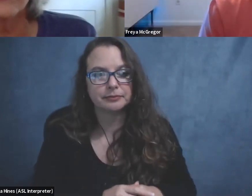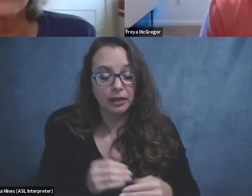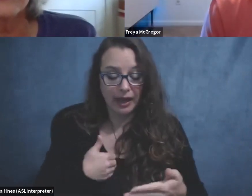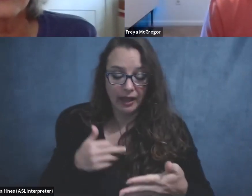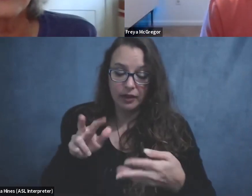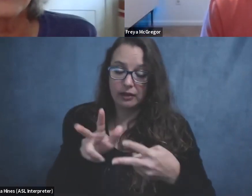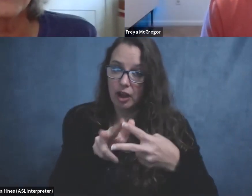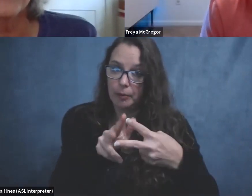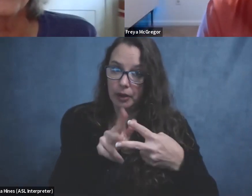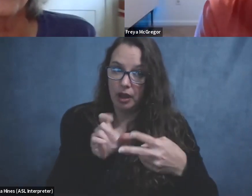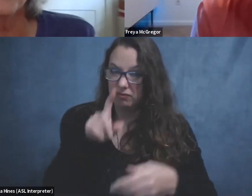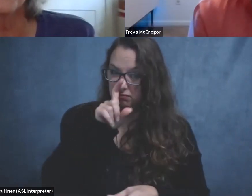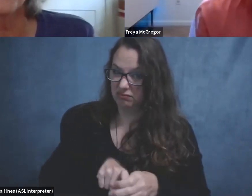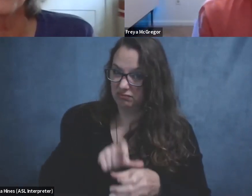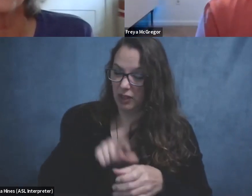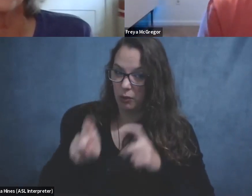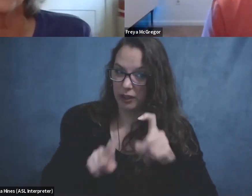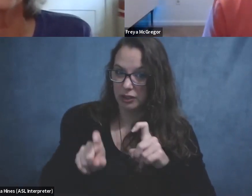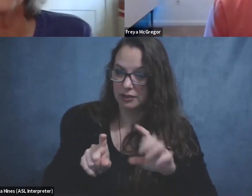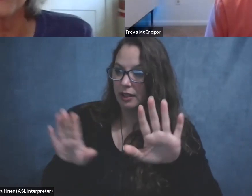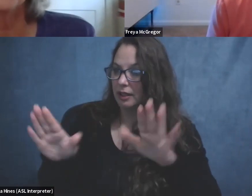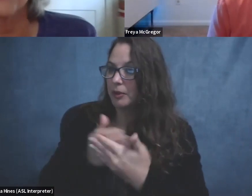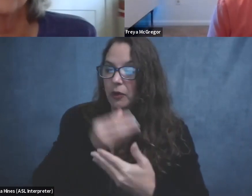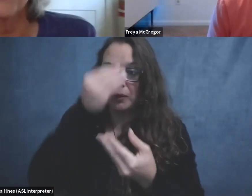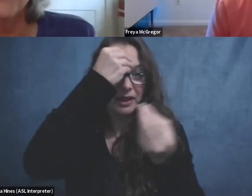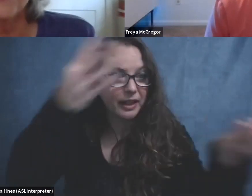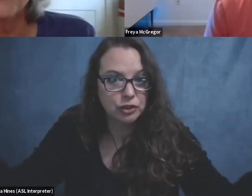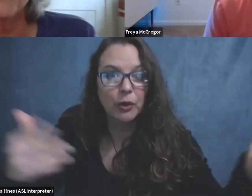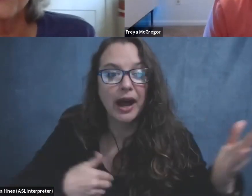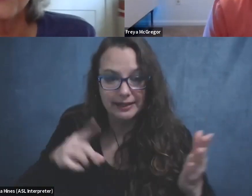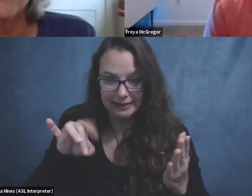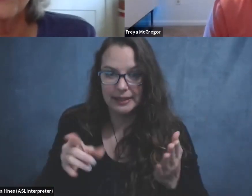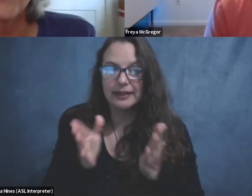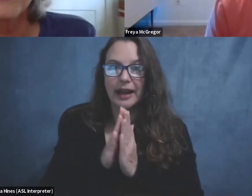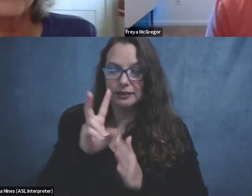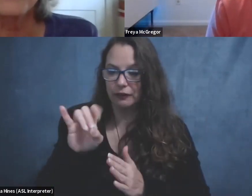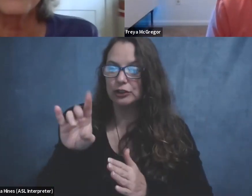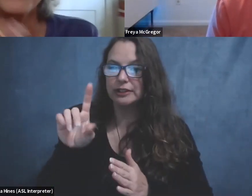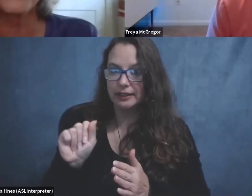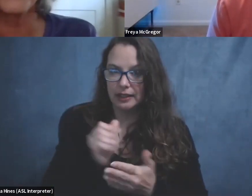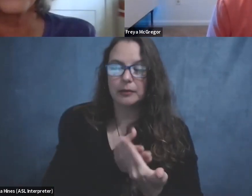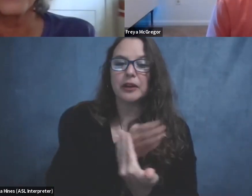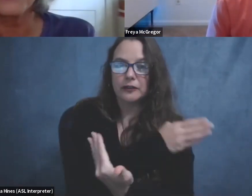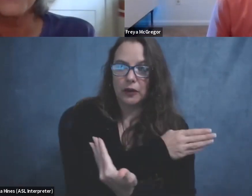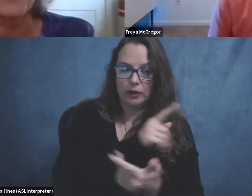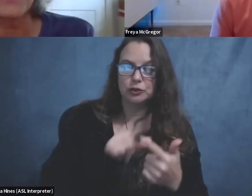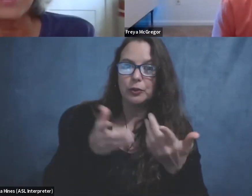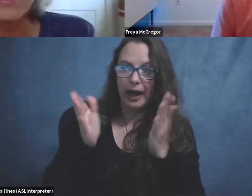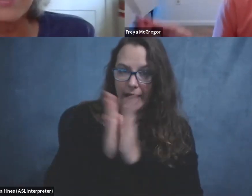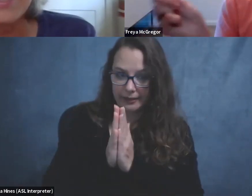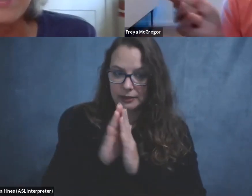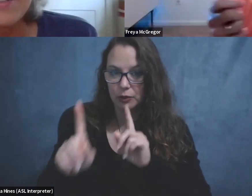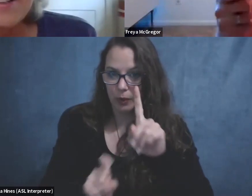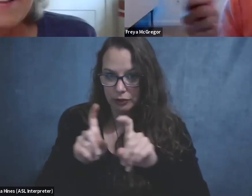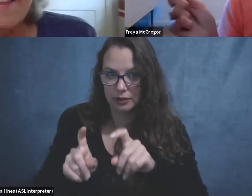to share that. Um, I did talk to Virginia ahead of time about these questions and she did give me permission to ask them, um, in this public place,